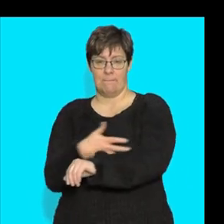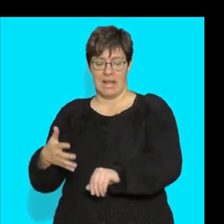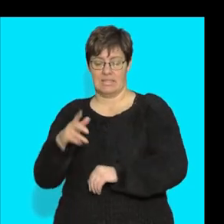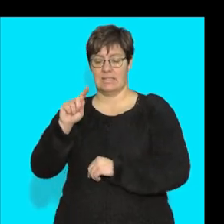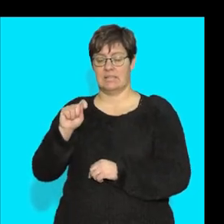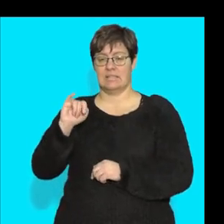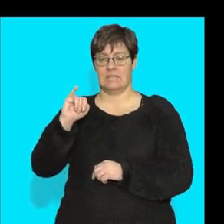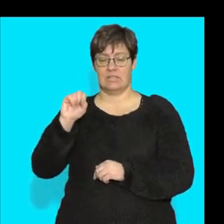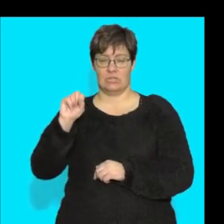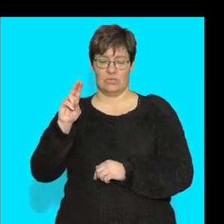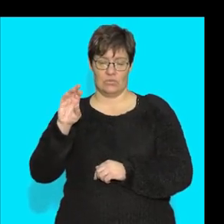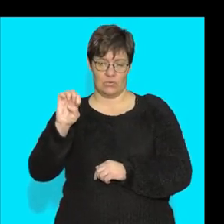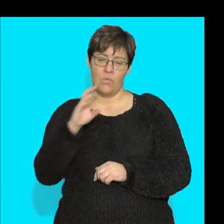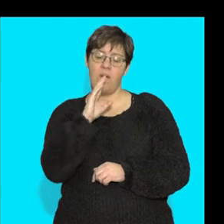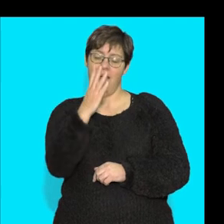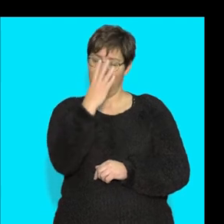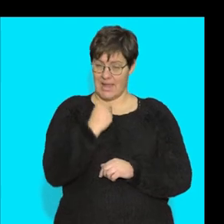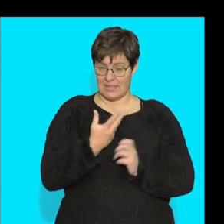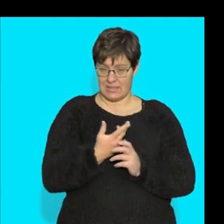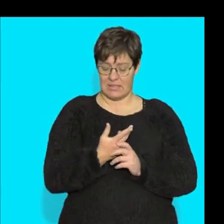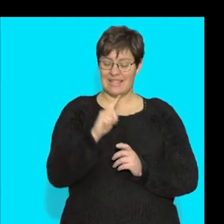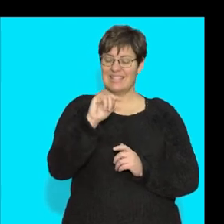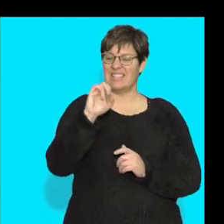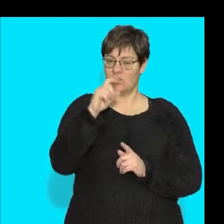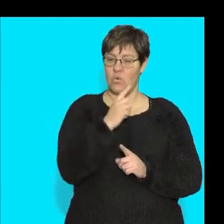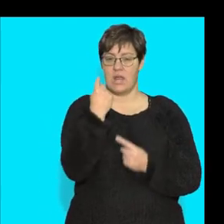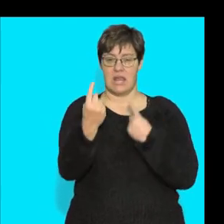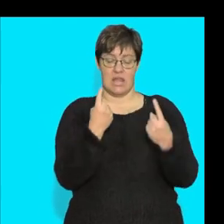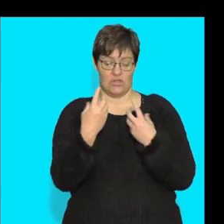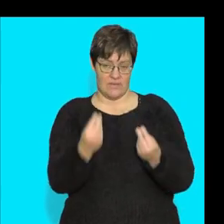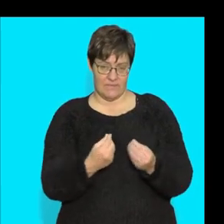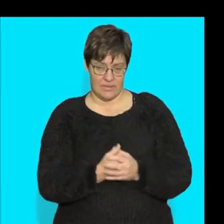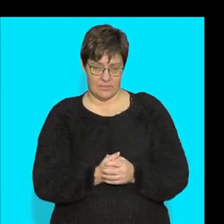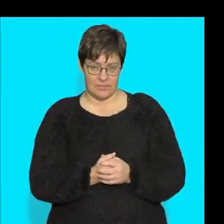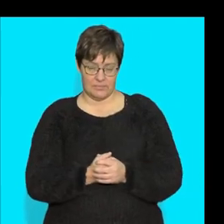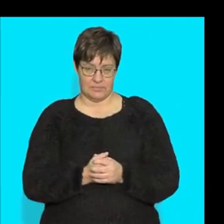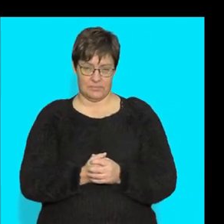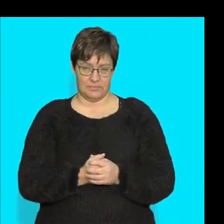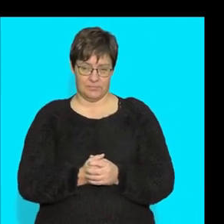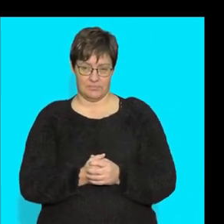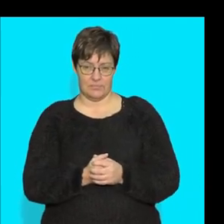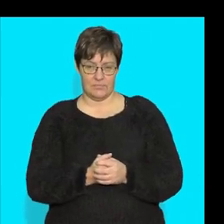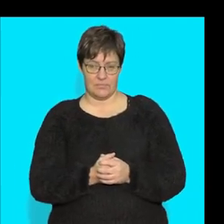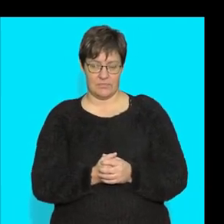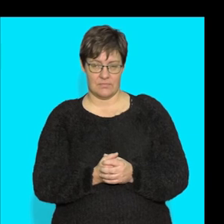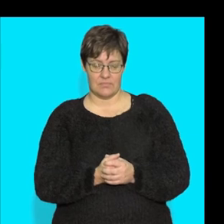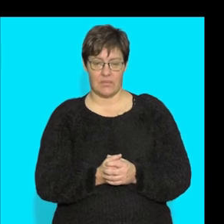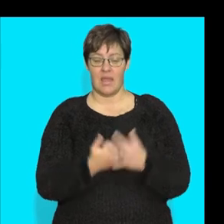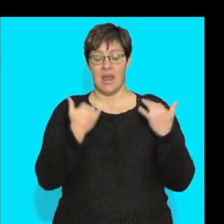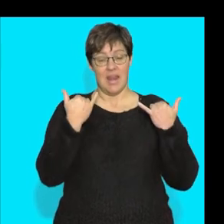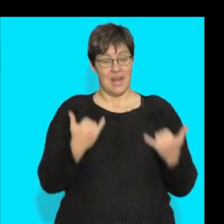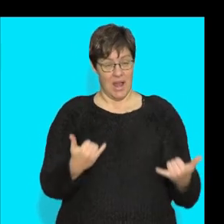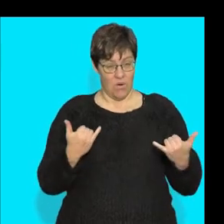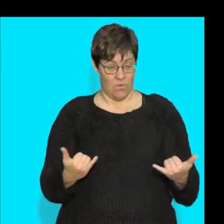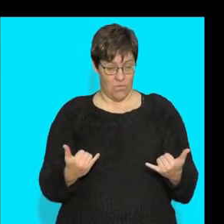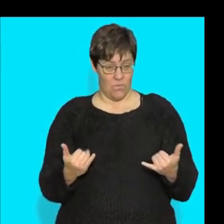because that's what they asked us the tissue that each of them is going to be oh now we have to